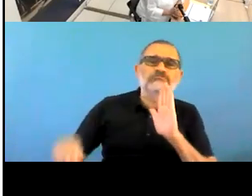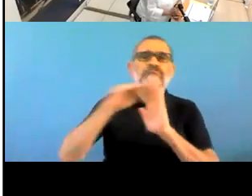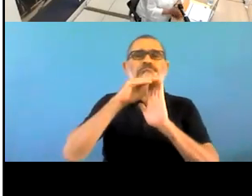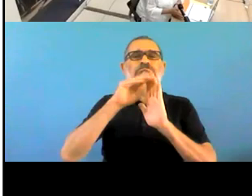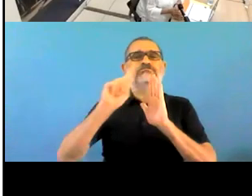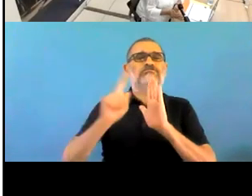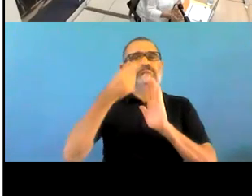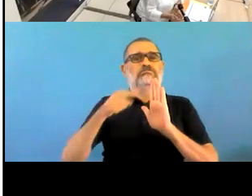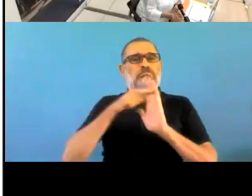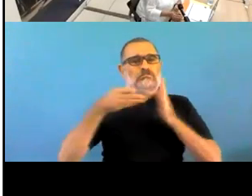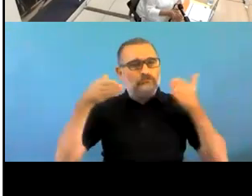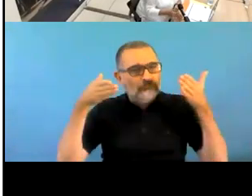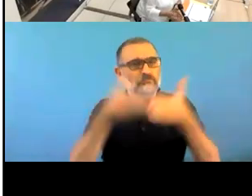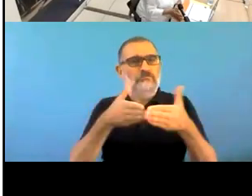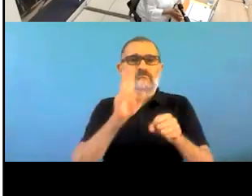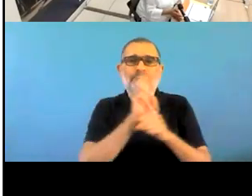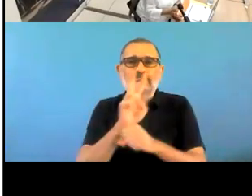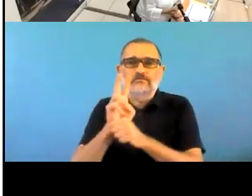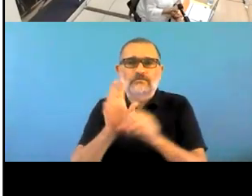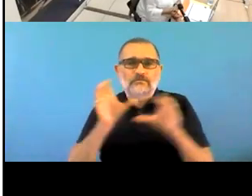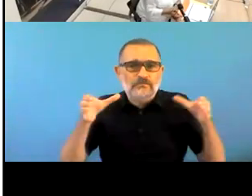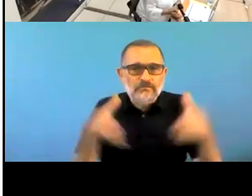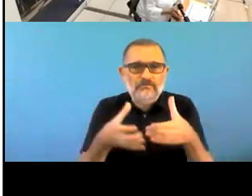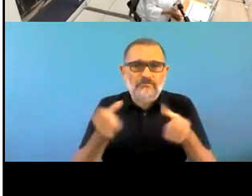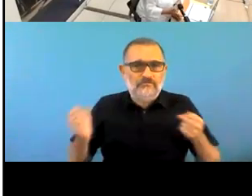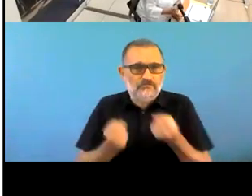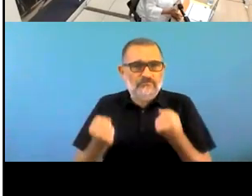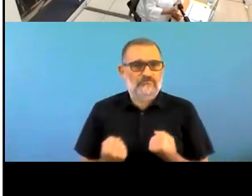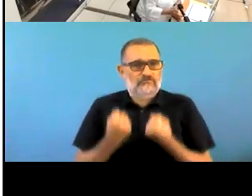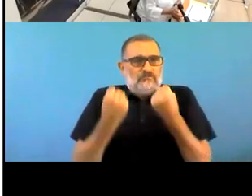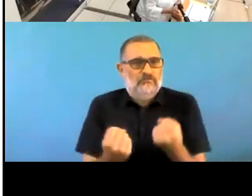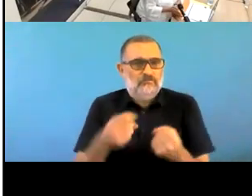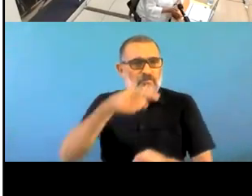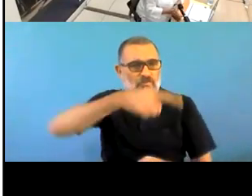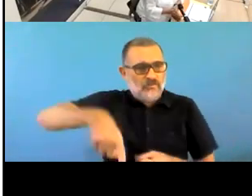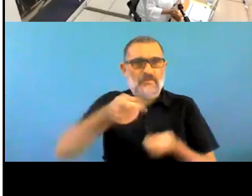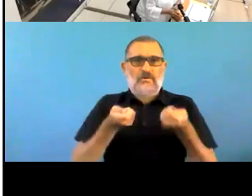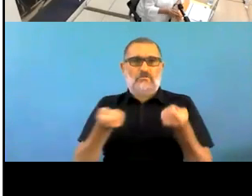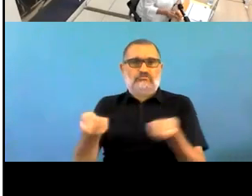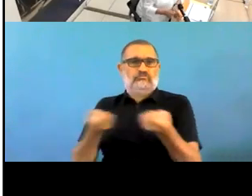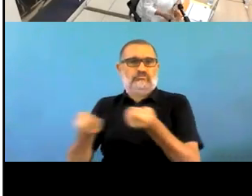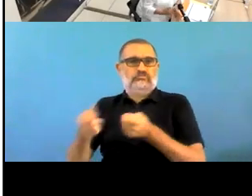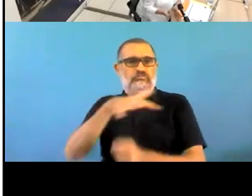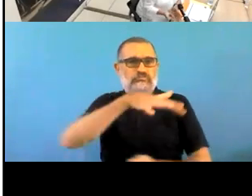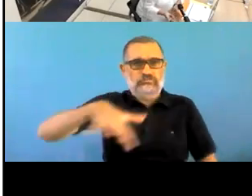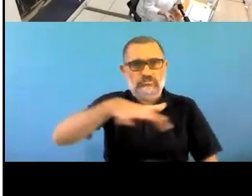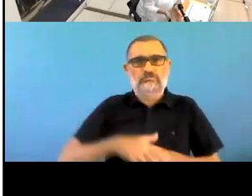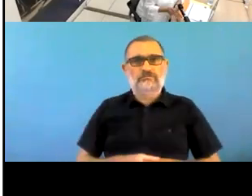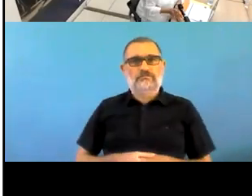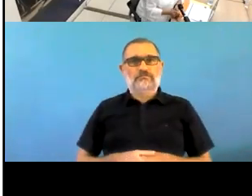uh in the mh gap program again seeking to strengthen mental health